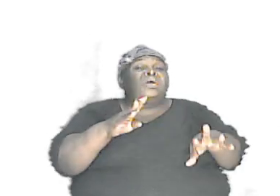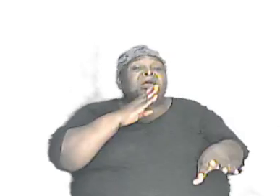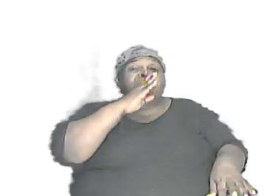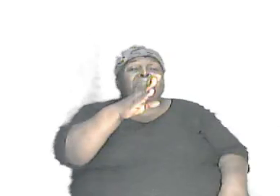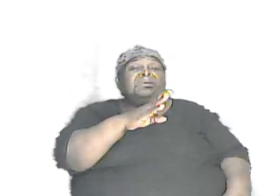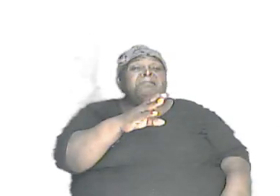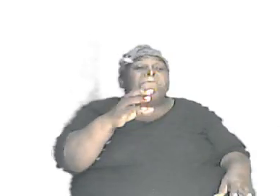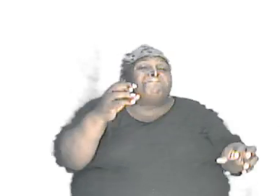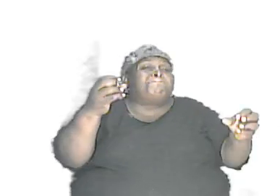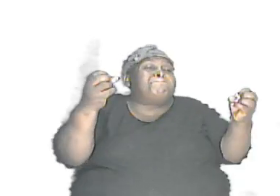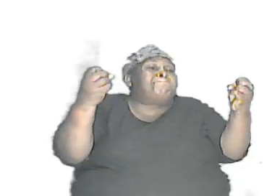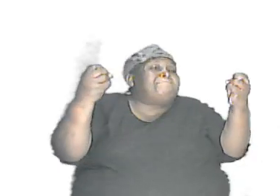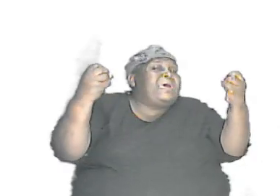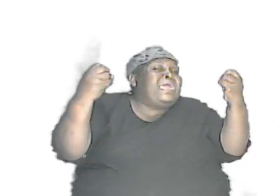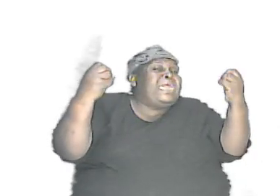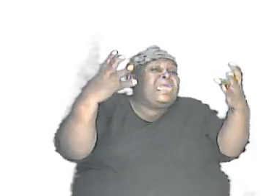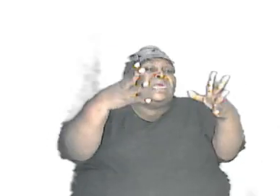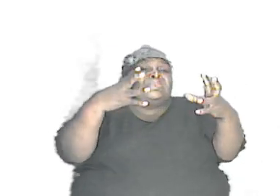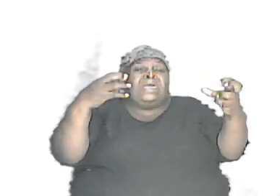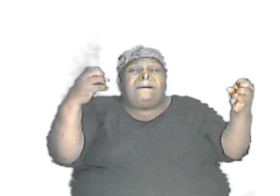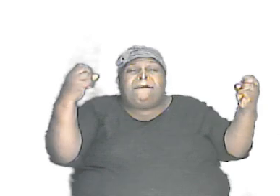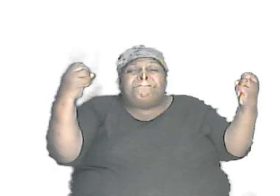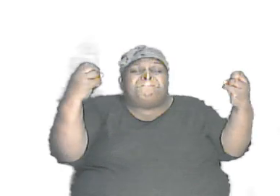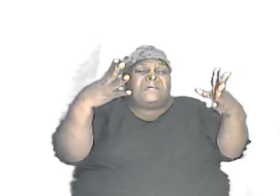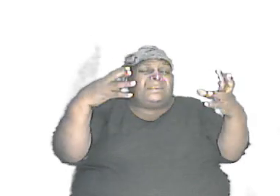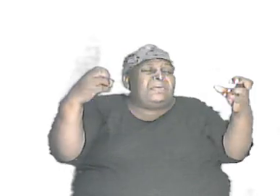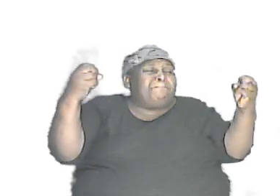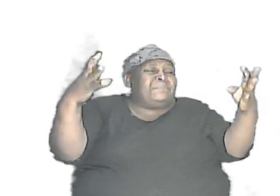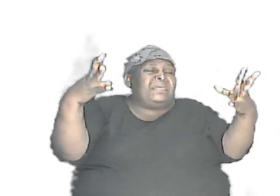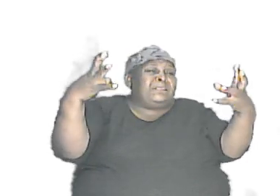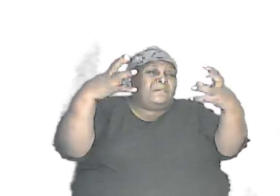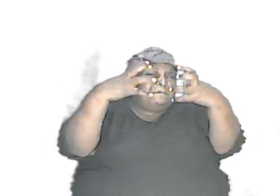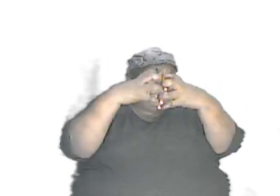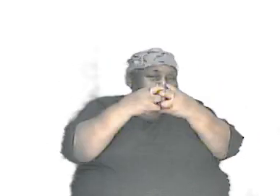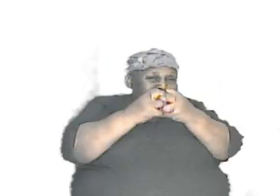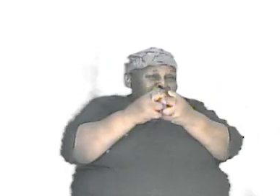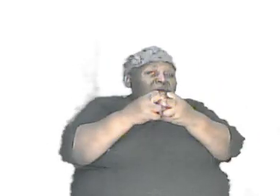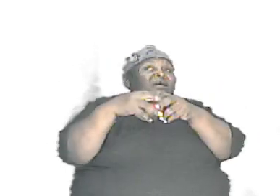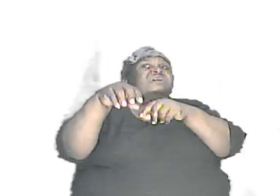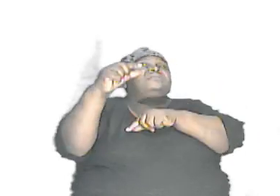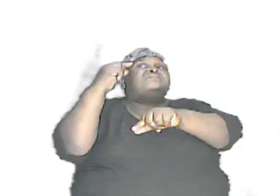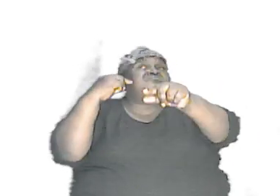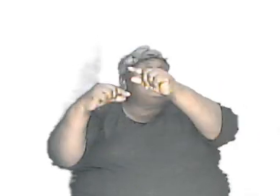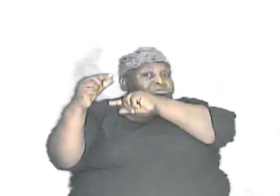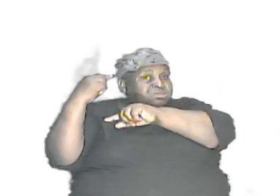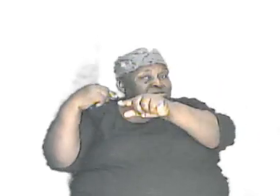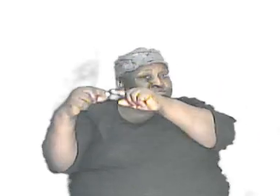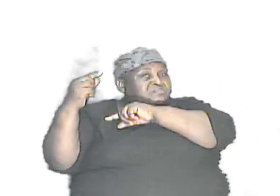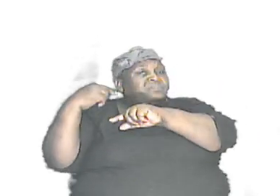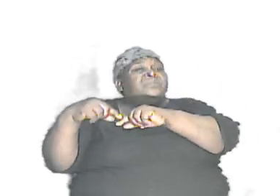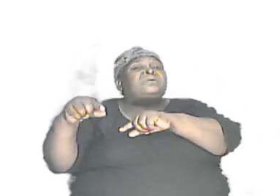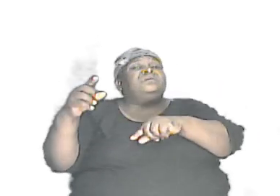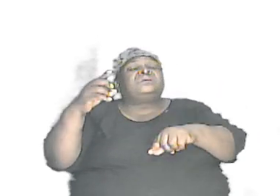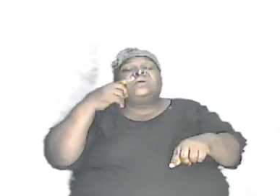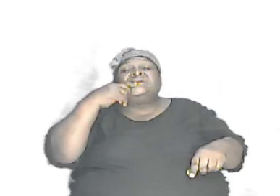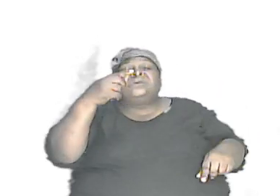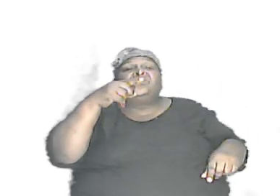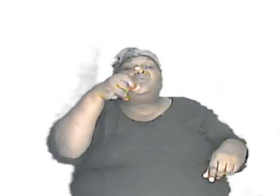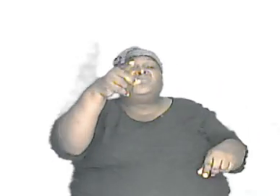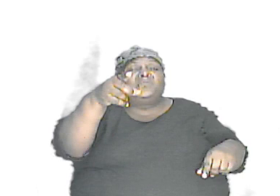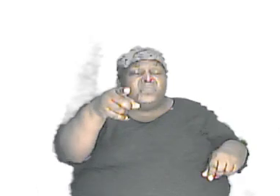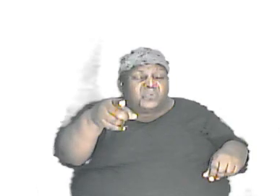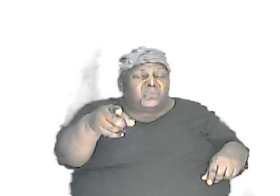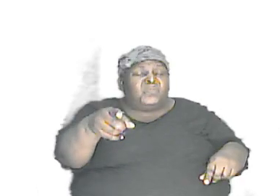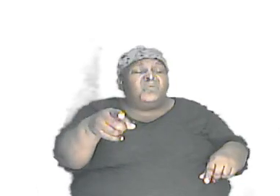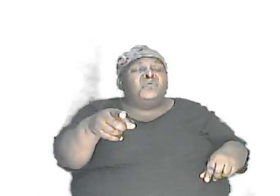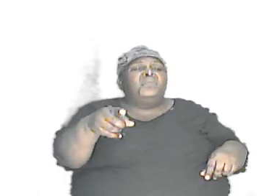a whole lot of combination of genes that can ultimately determine who your offspring will be